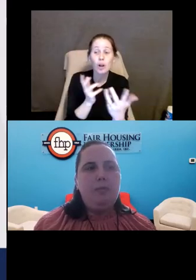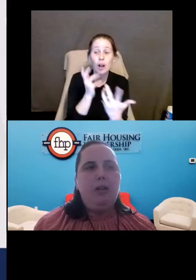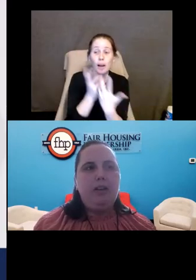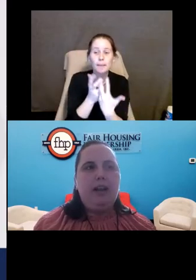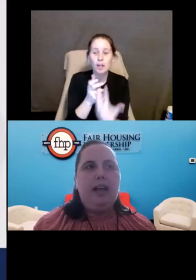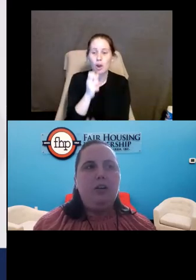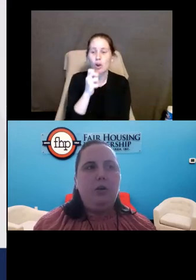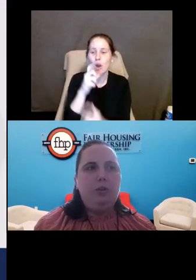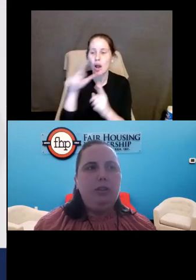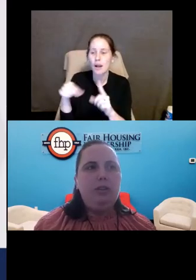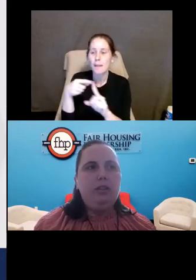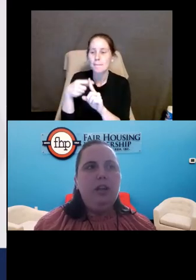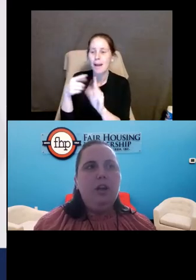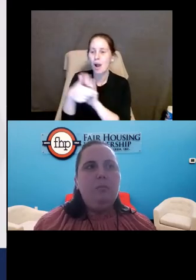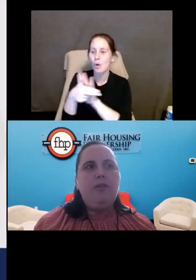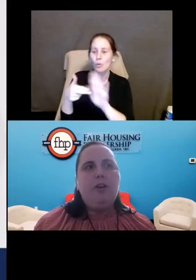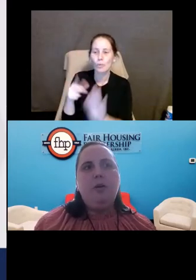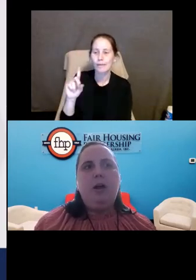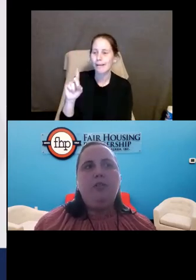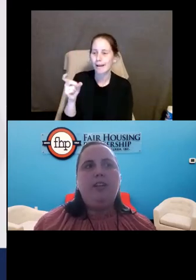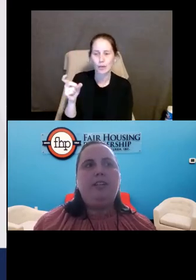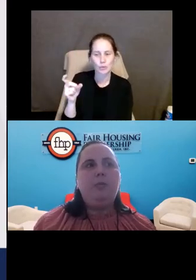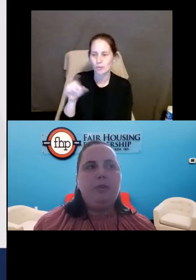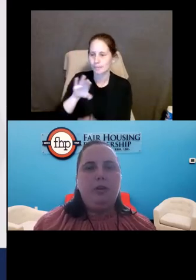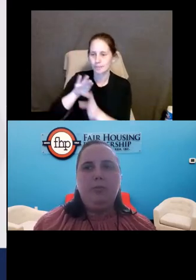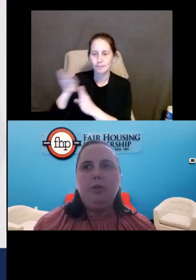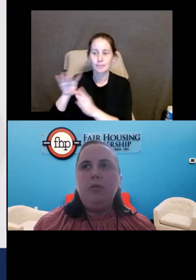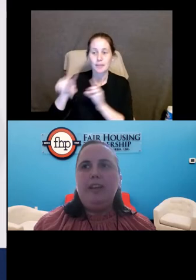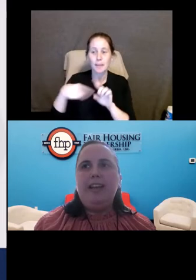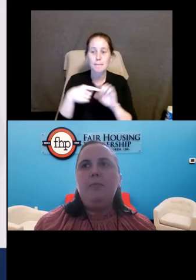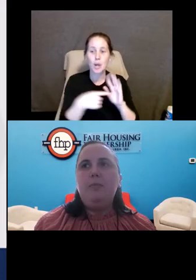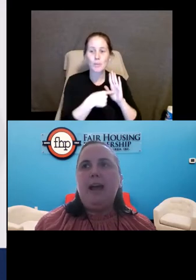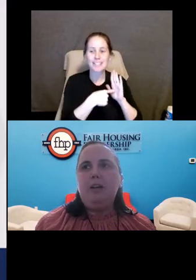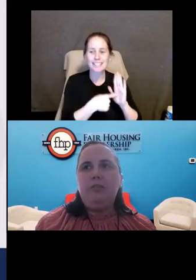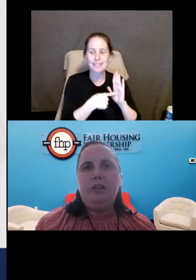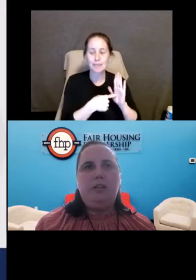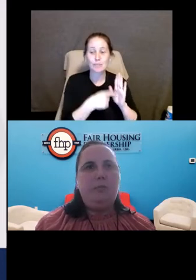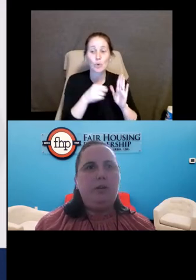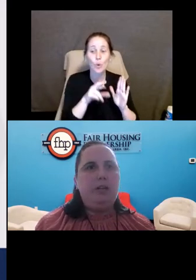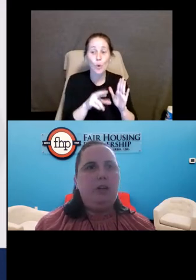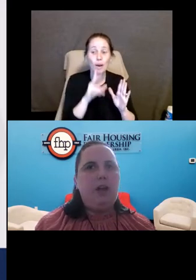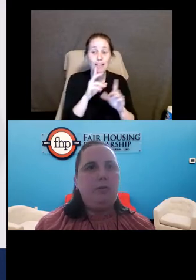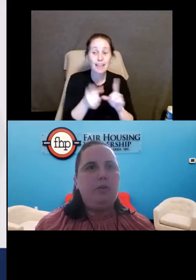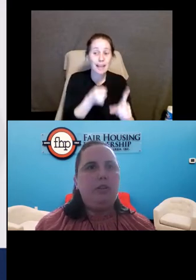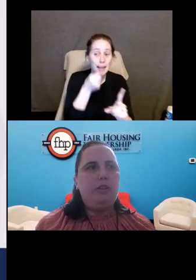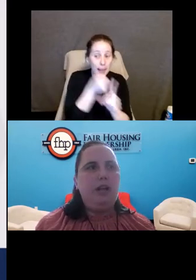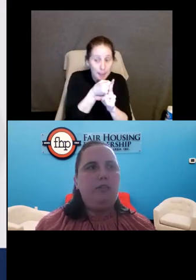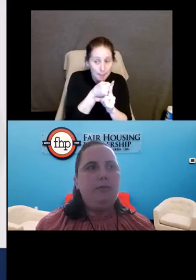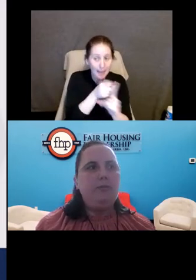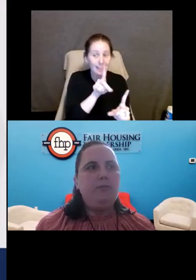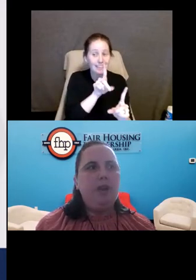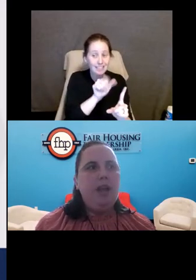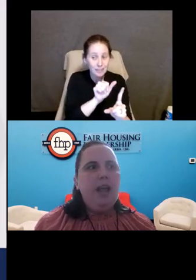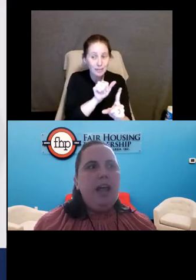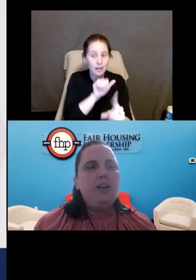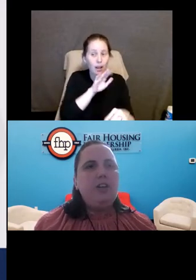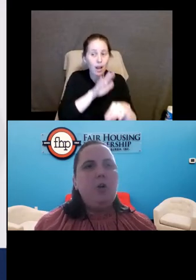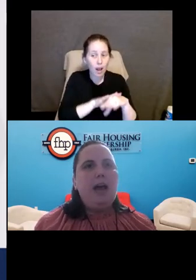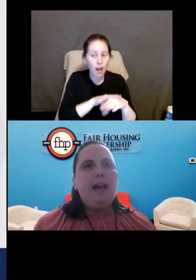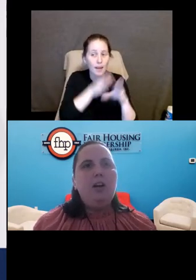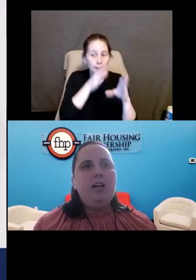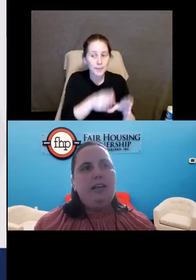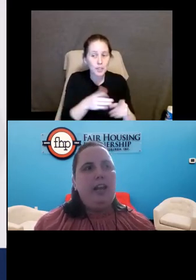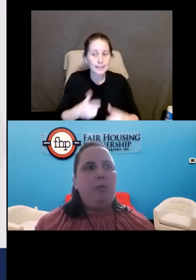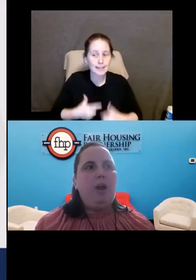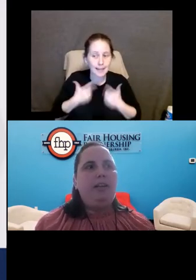not about the diagnosis, but they're about the symptoms or the impact of the disability on that person's life. And